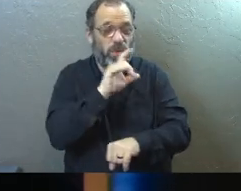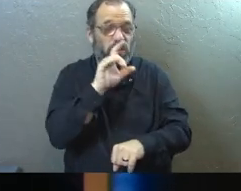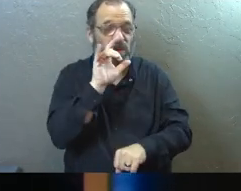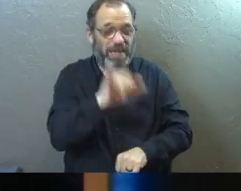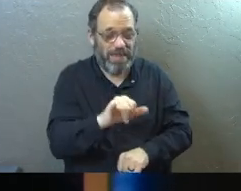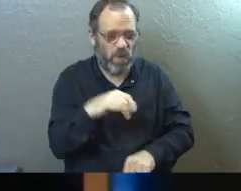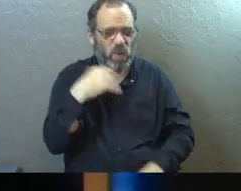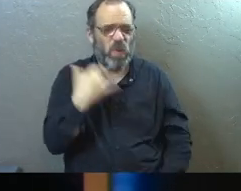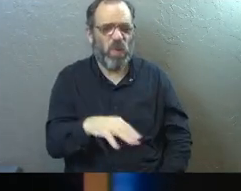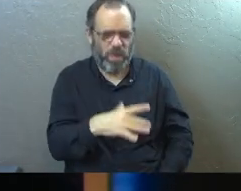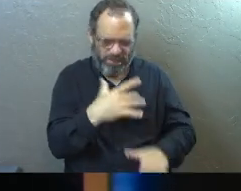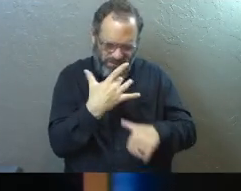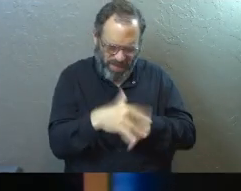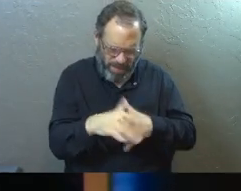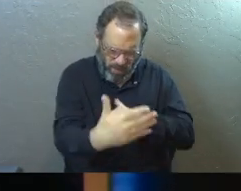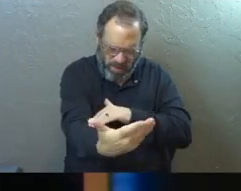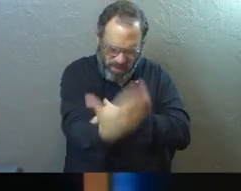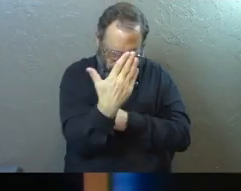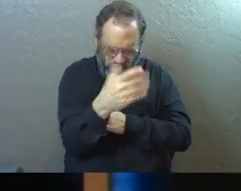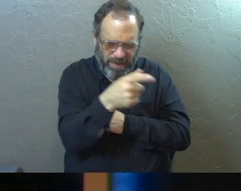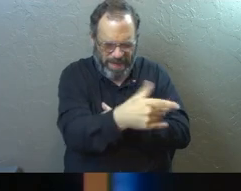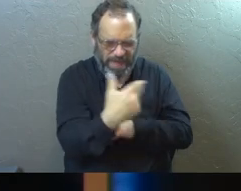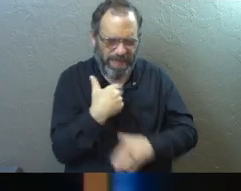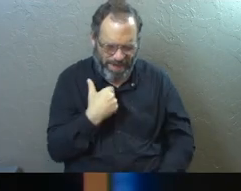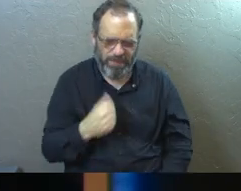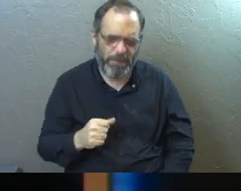that is available this morning.